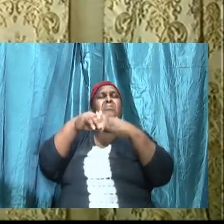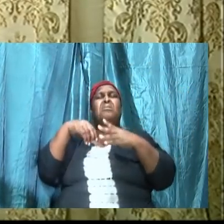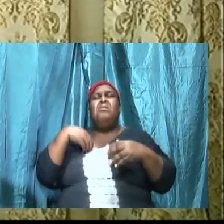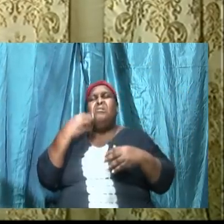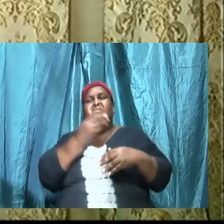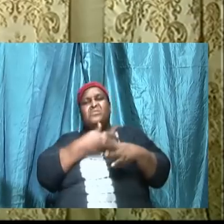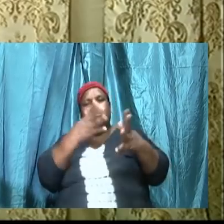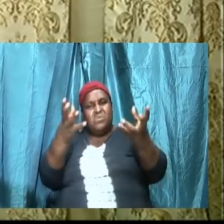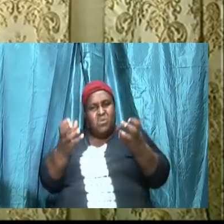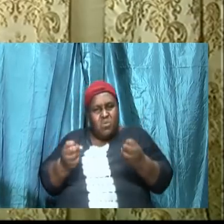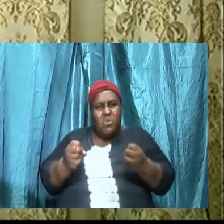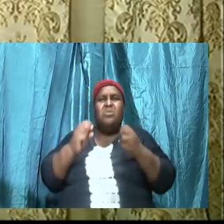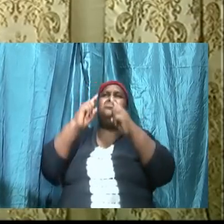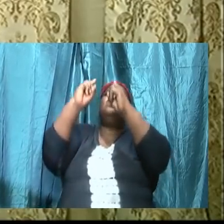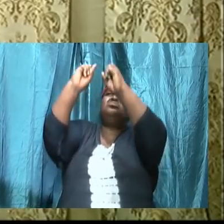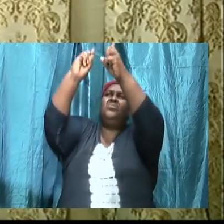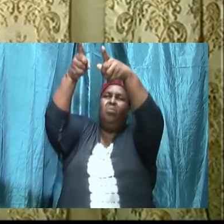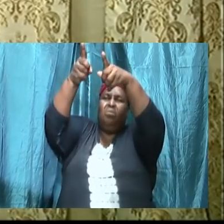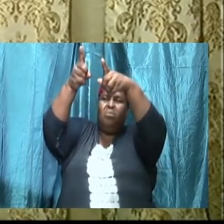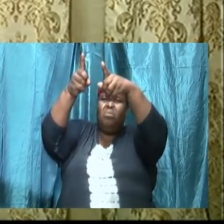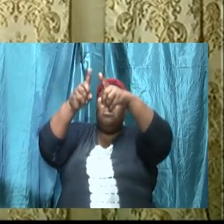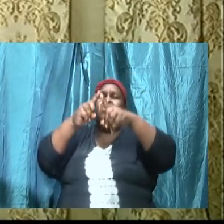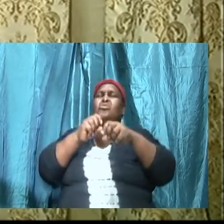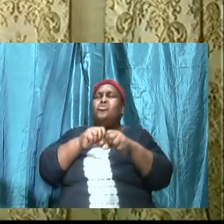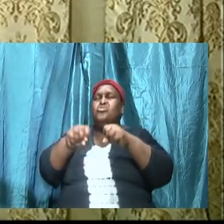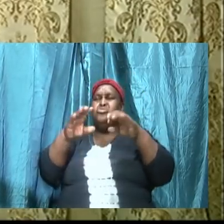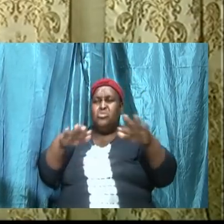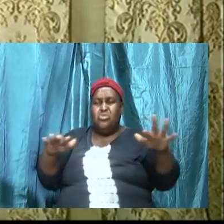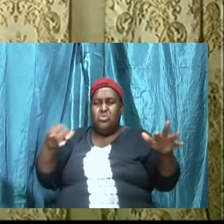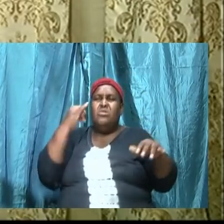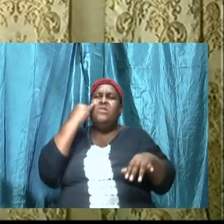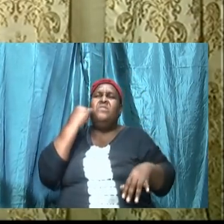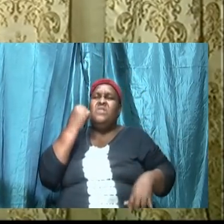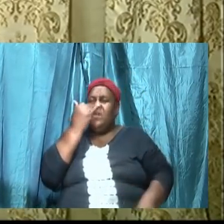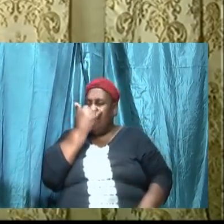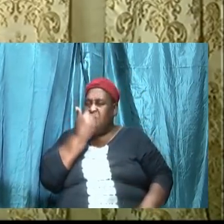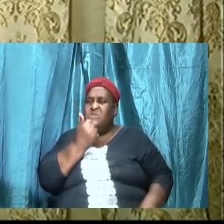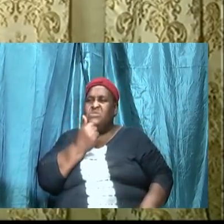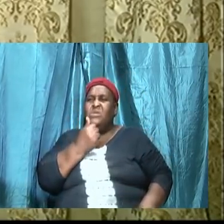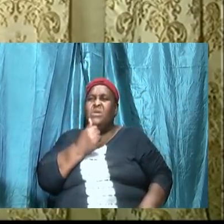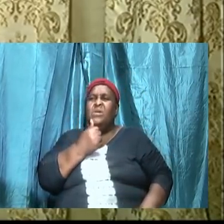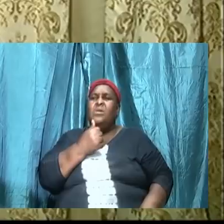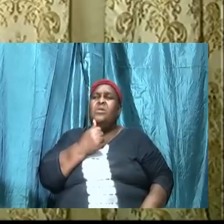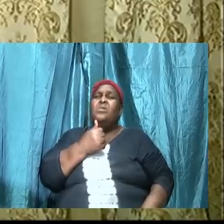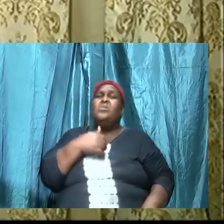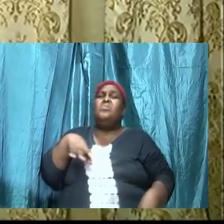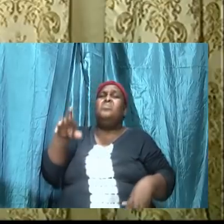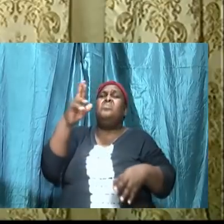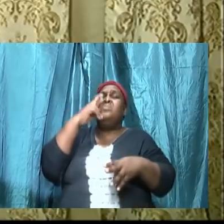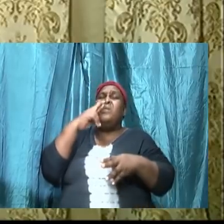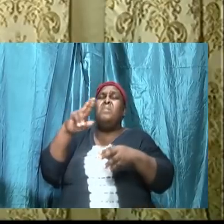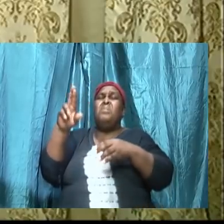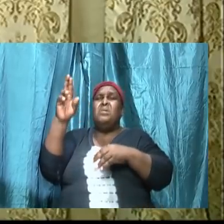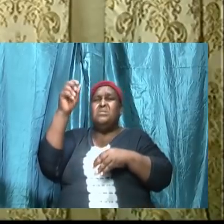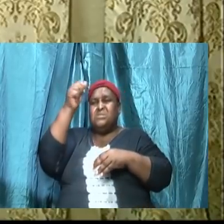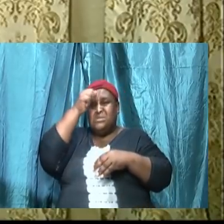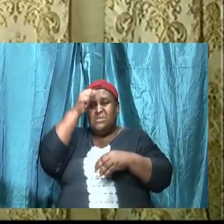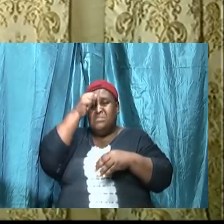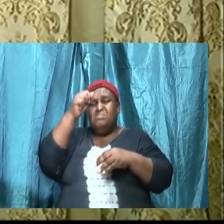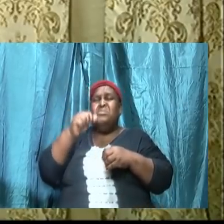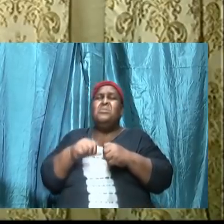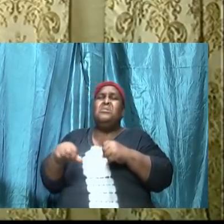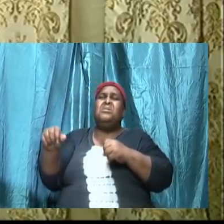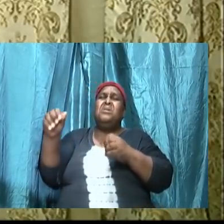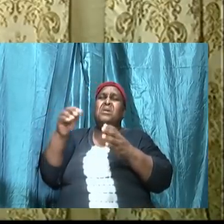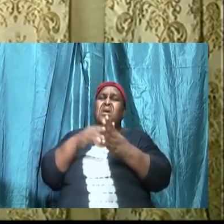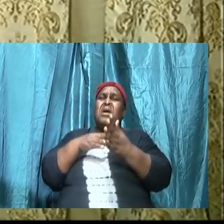want to be. And so the children of Israel rebelled at a particular point